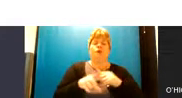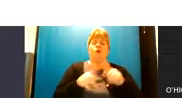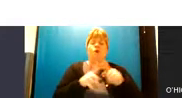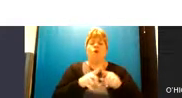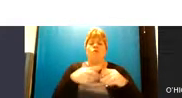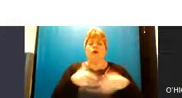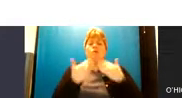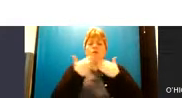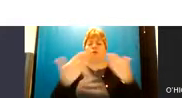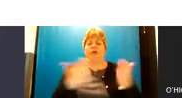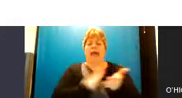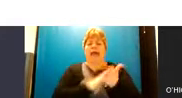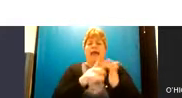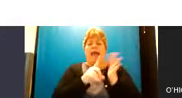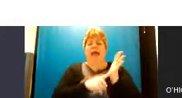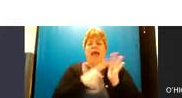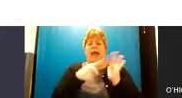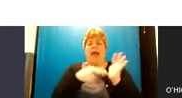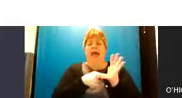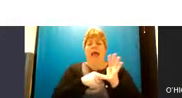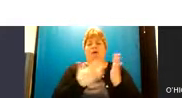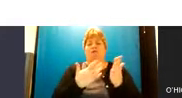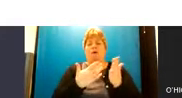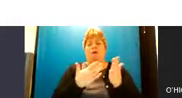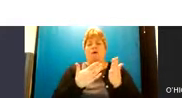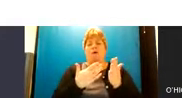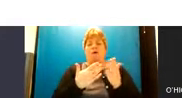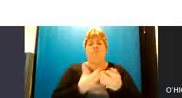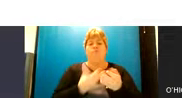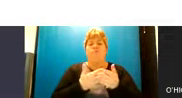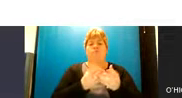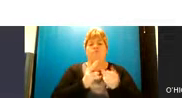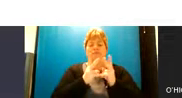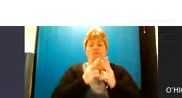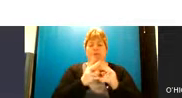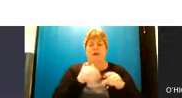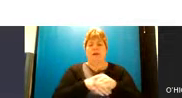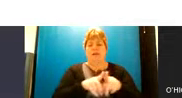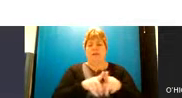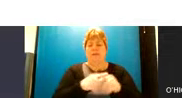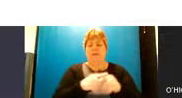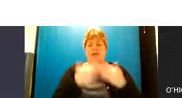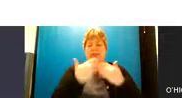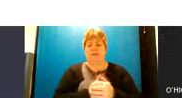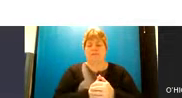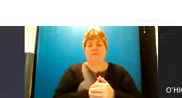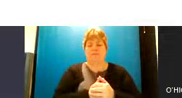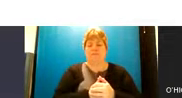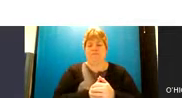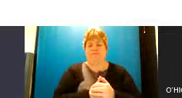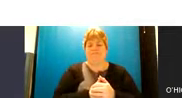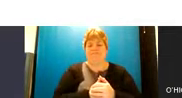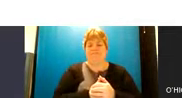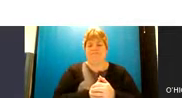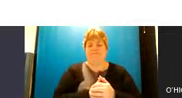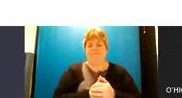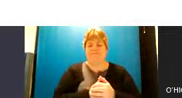thank uh helen uh for providing the uh the bsl content for people that's really appreciated thank you helen